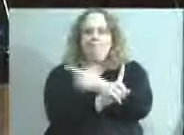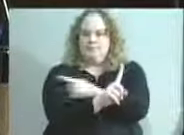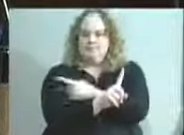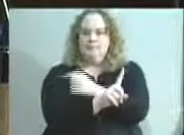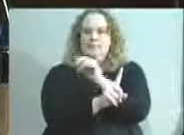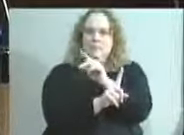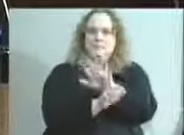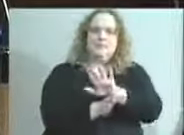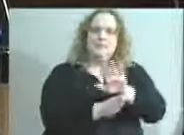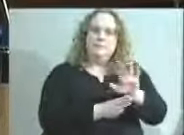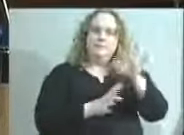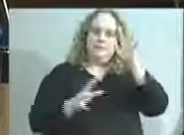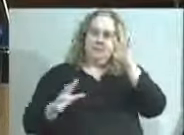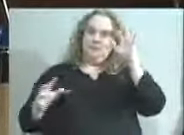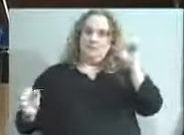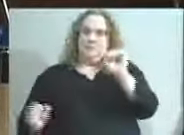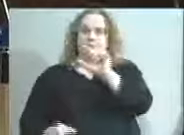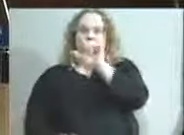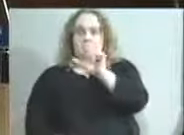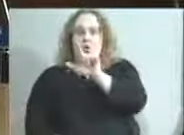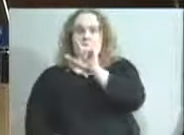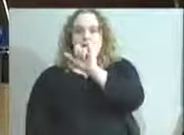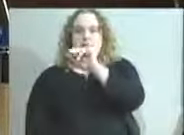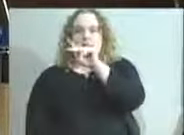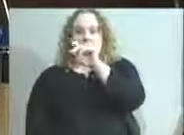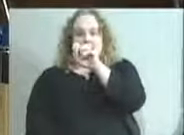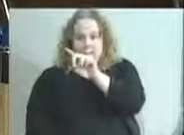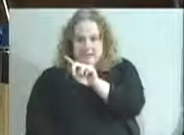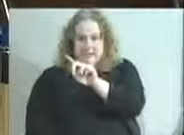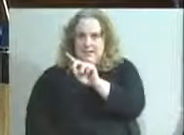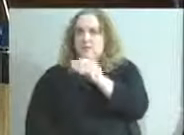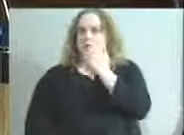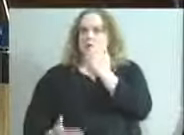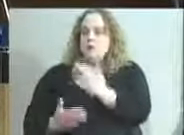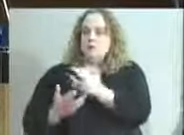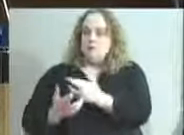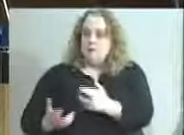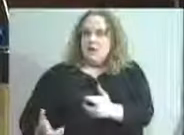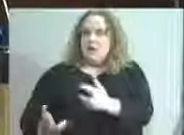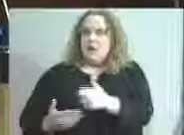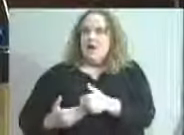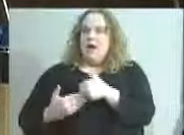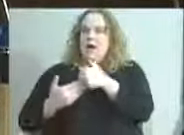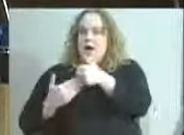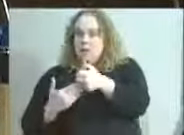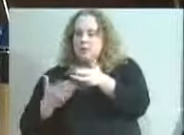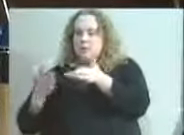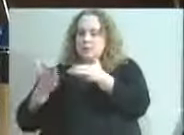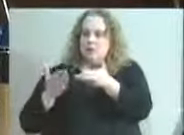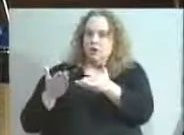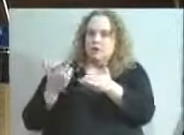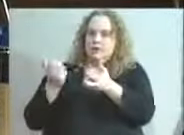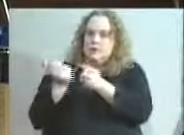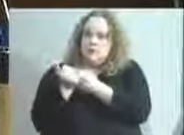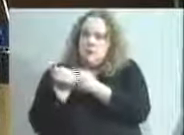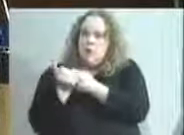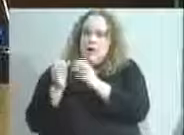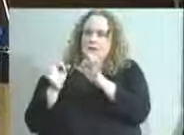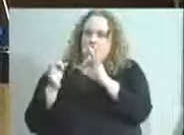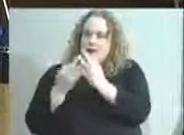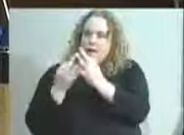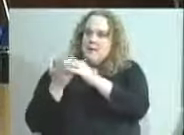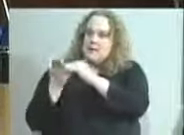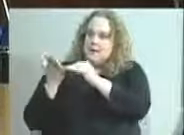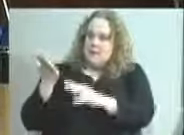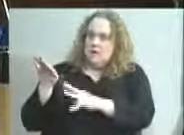mentioned earlier, the superintendent mentioned Louisville Link, which is a great resource. It's something that helps us to wrap around service to help our students. But it